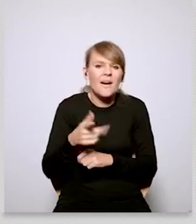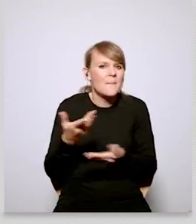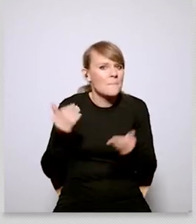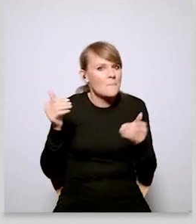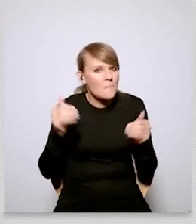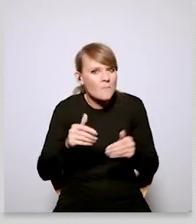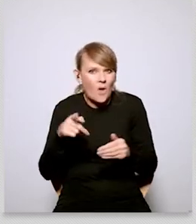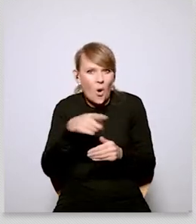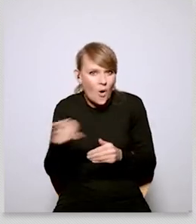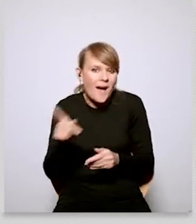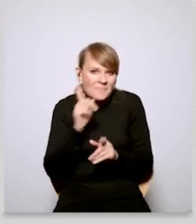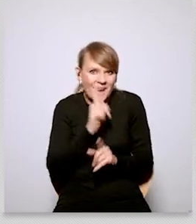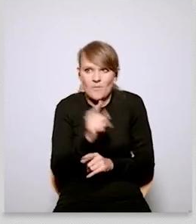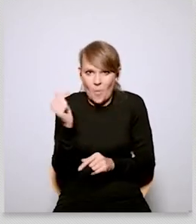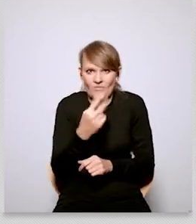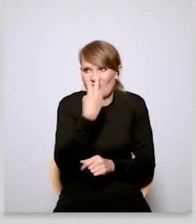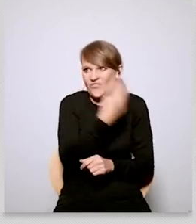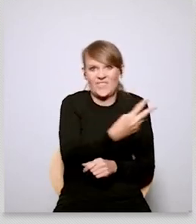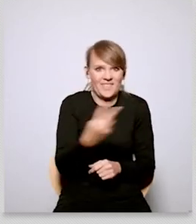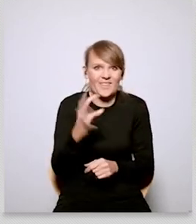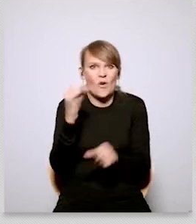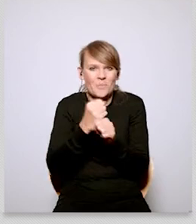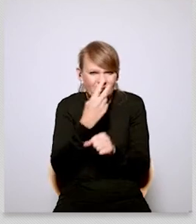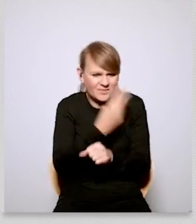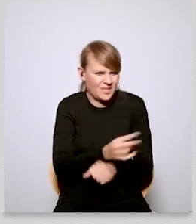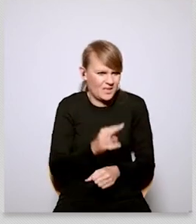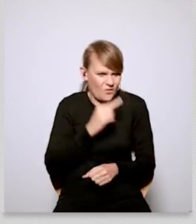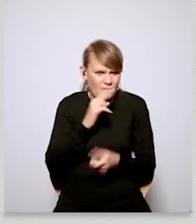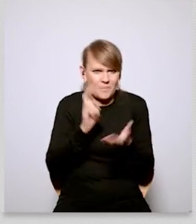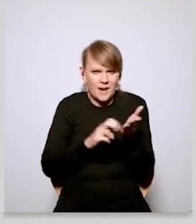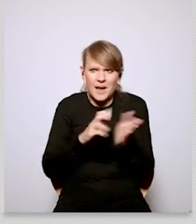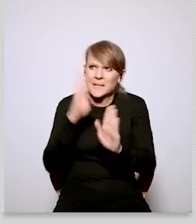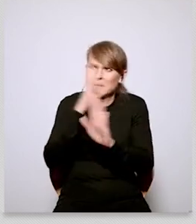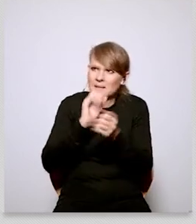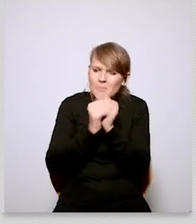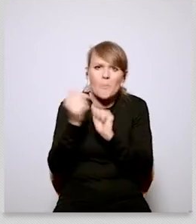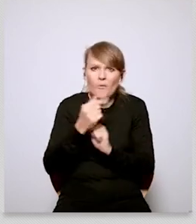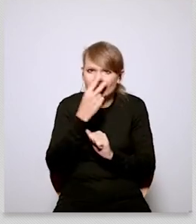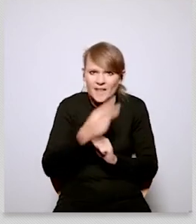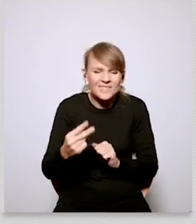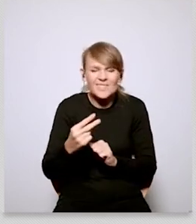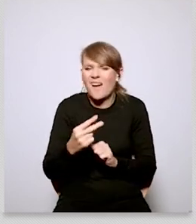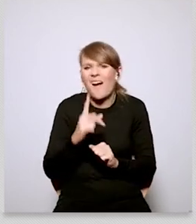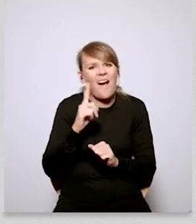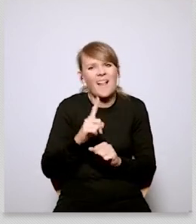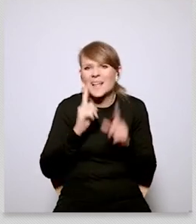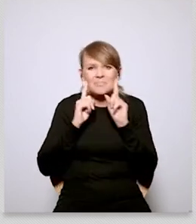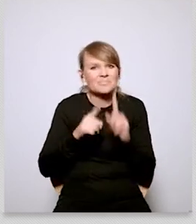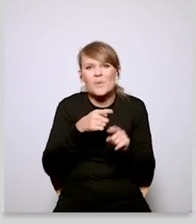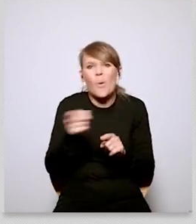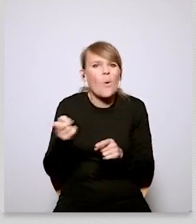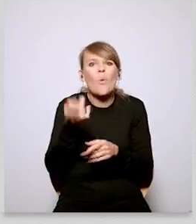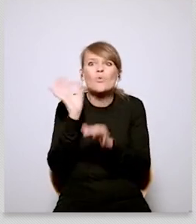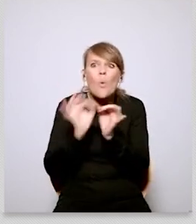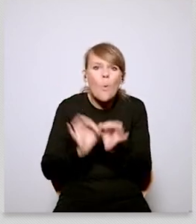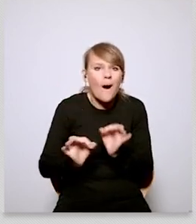much and about the green transition even though these are people who live in the countryside so they should be able to see that